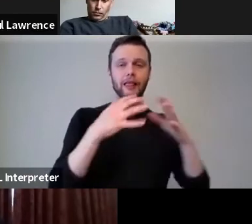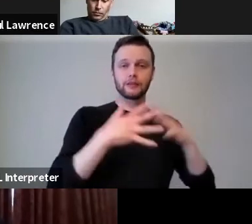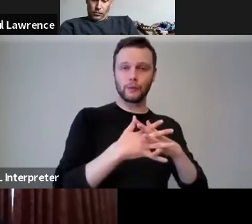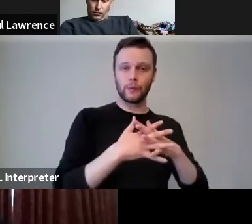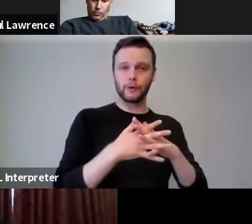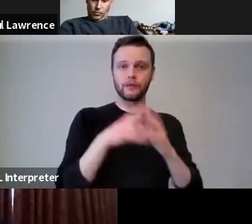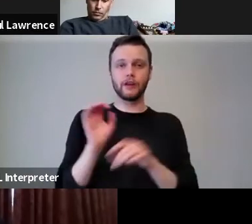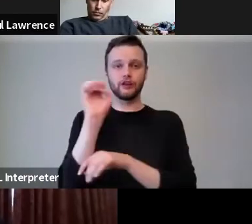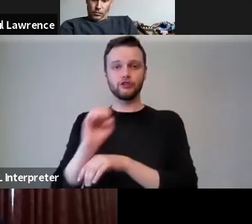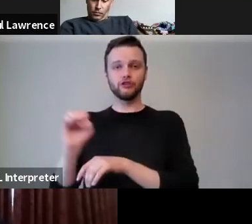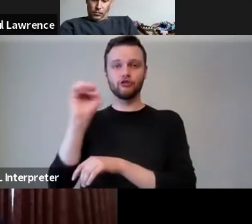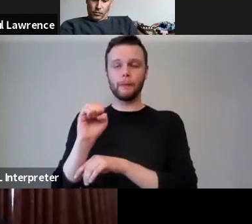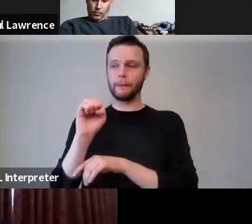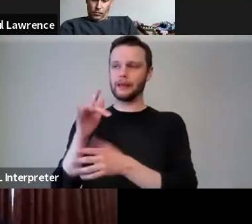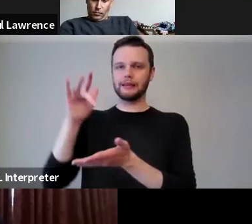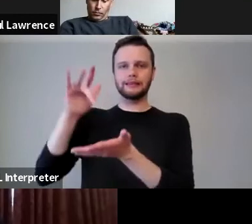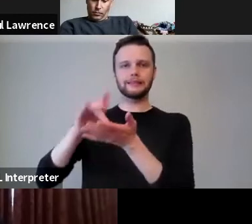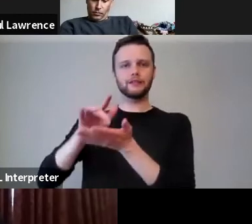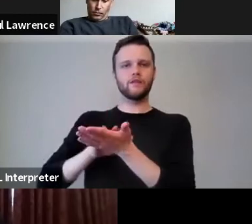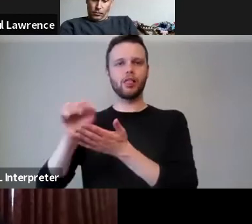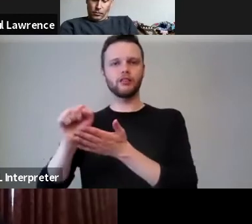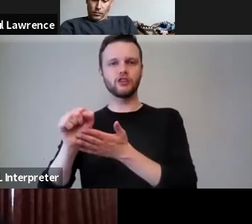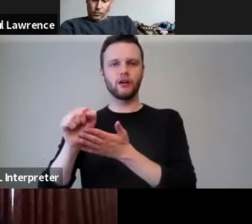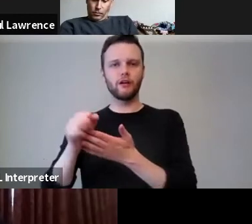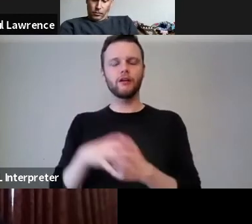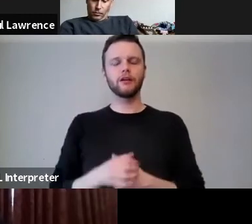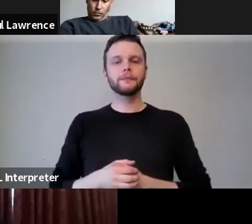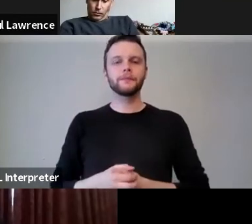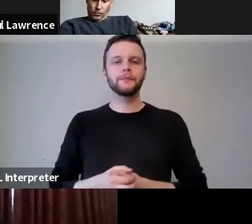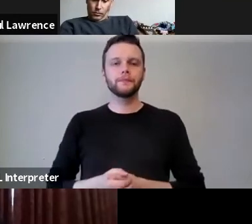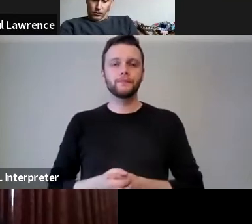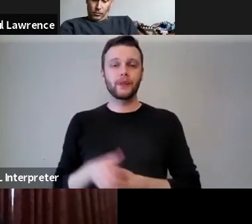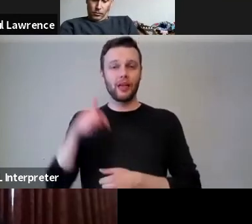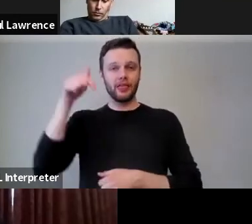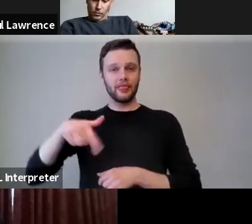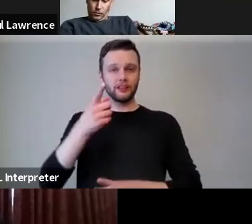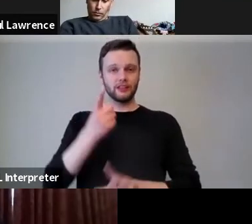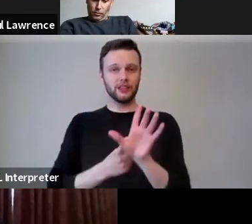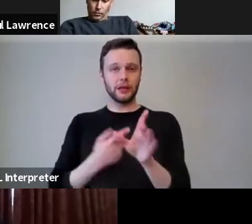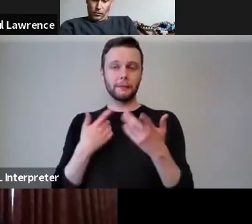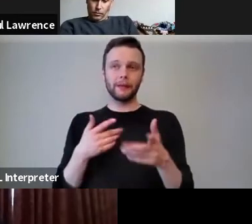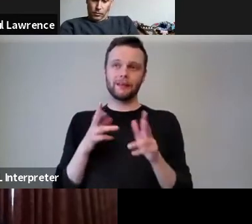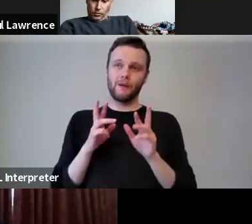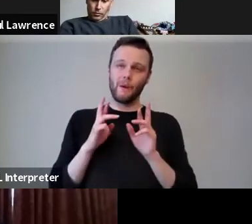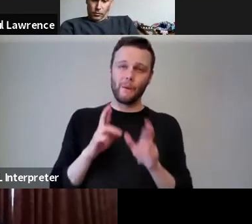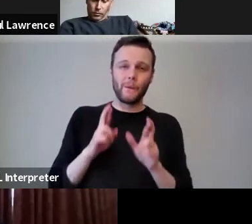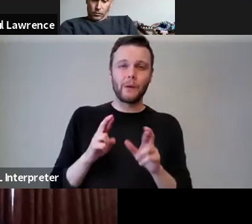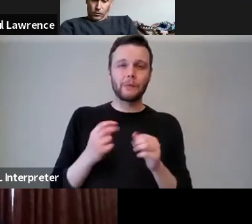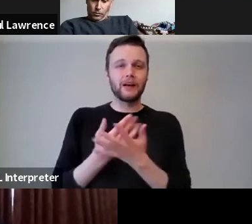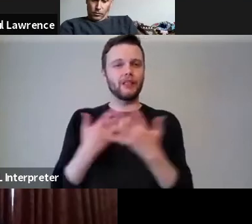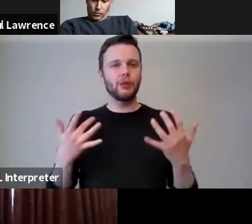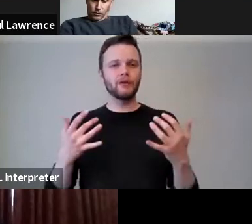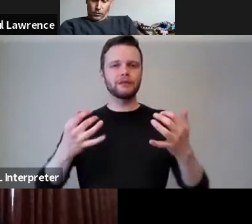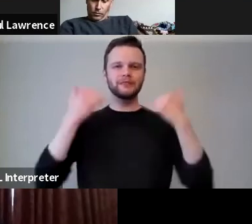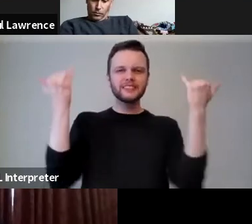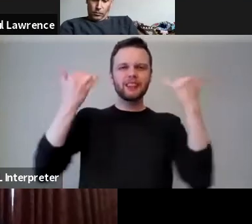European city of culture. And it's a year where we had hoped to have a lot of celebration of